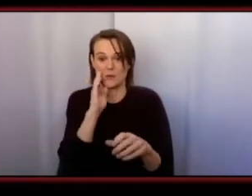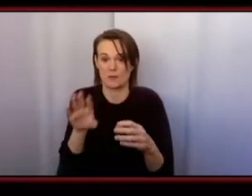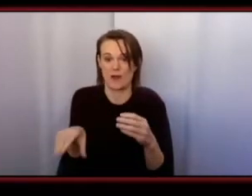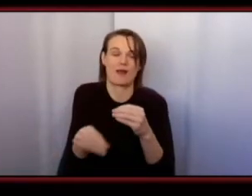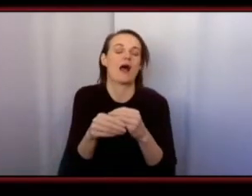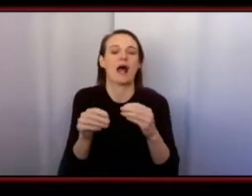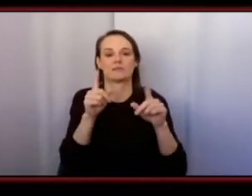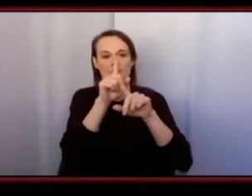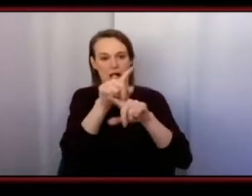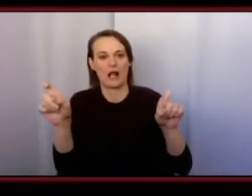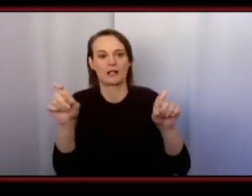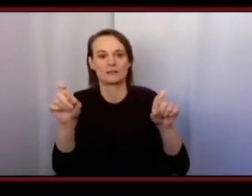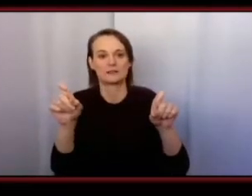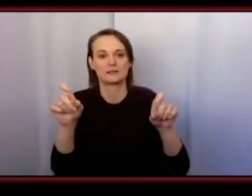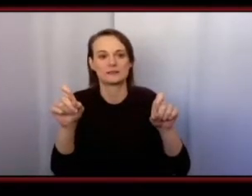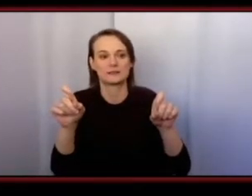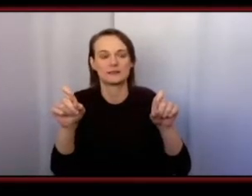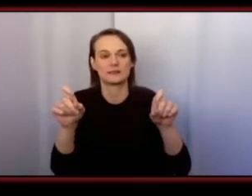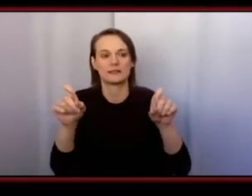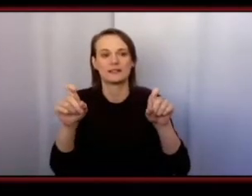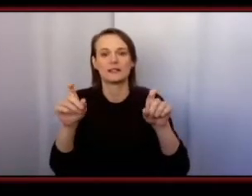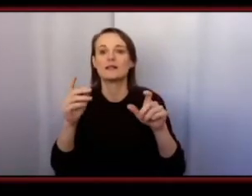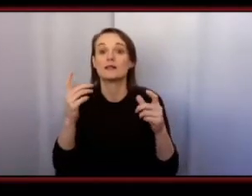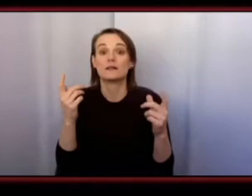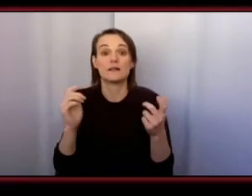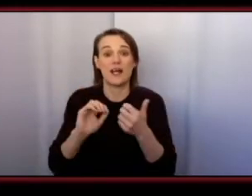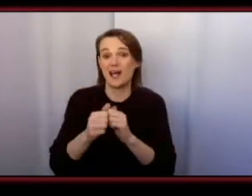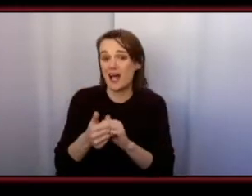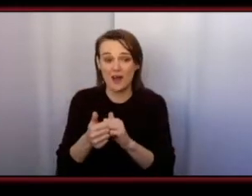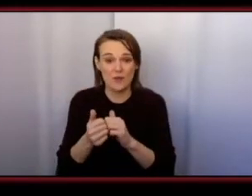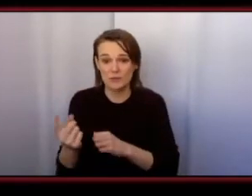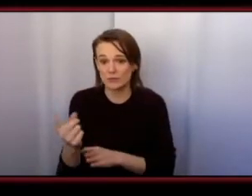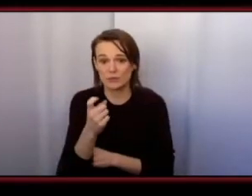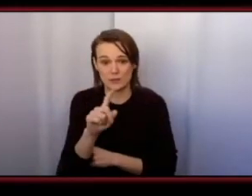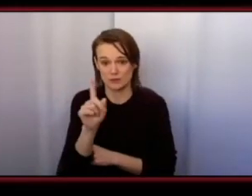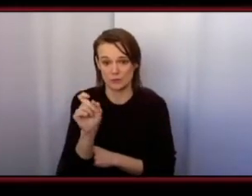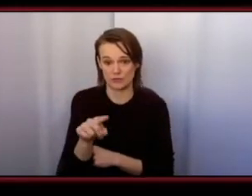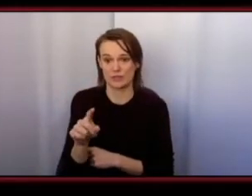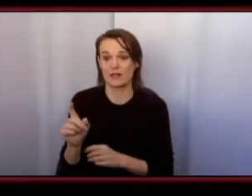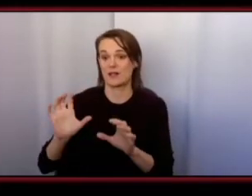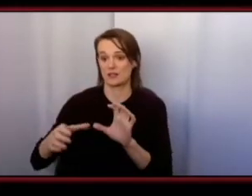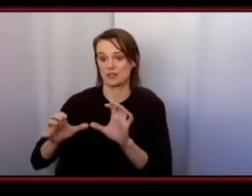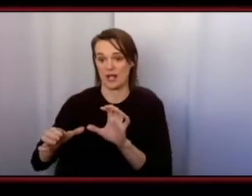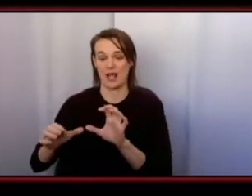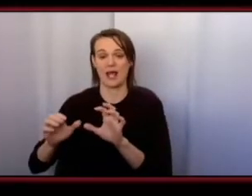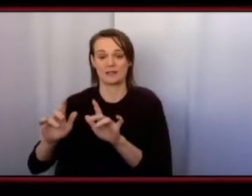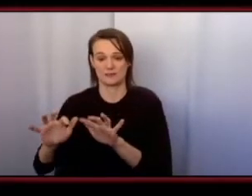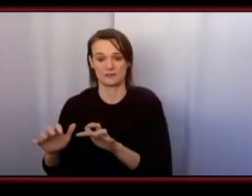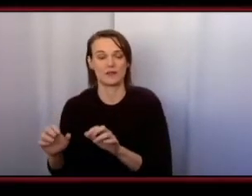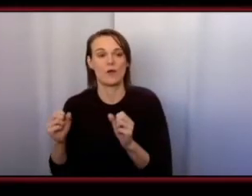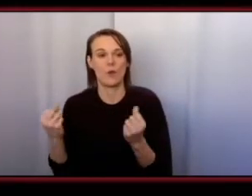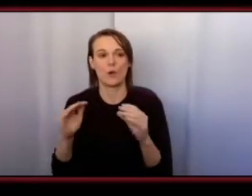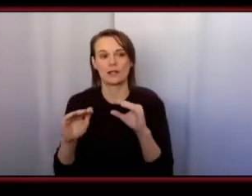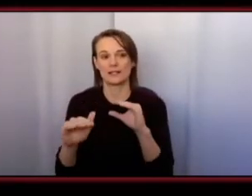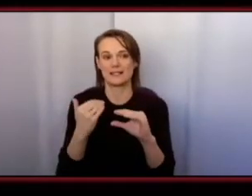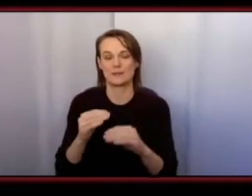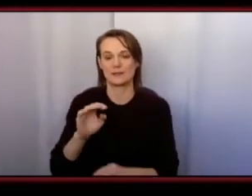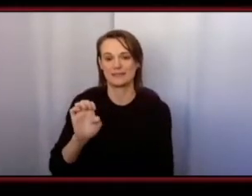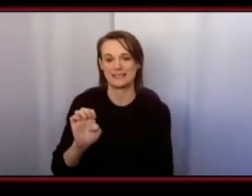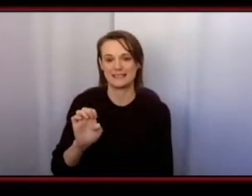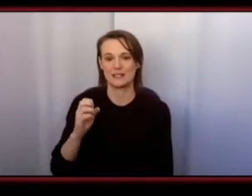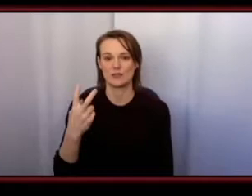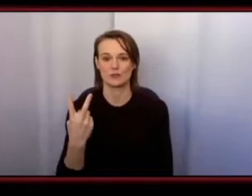discussion here today we're asking that you can either send the questions in the chat log or you can email it to e2 at